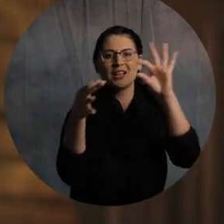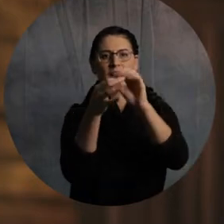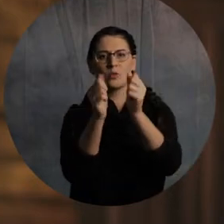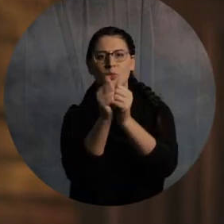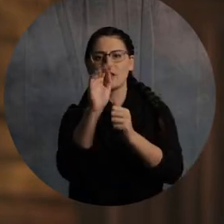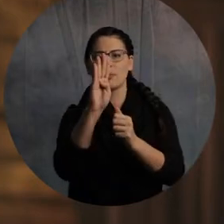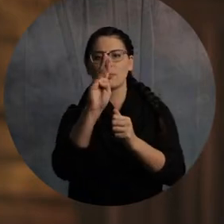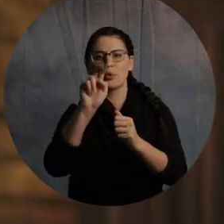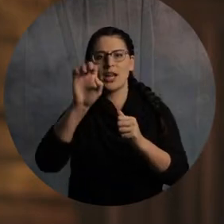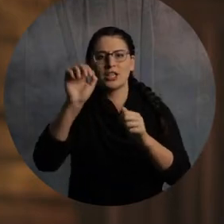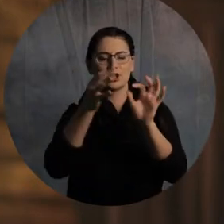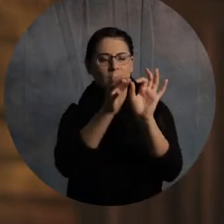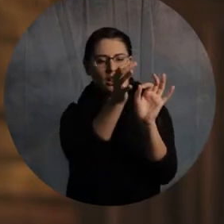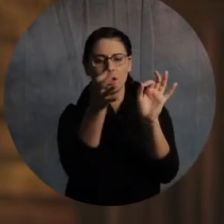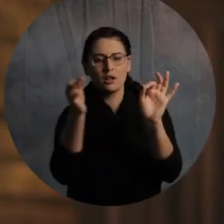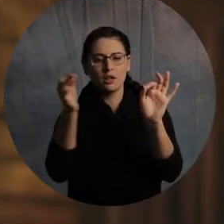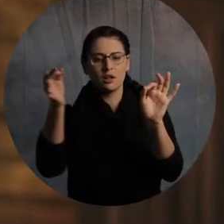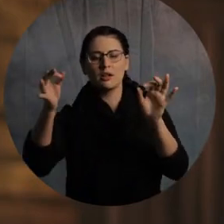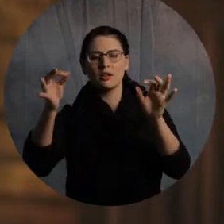can produce fruit.